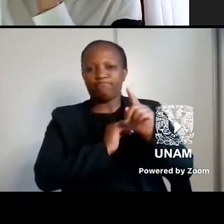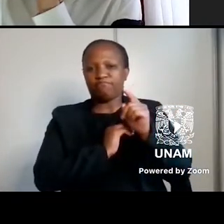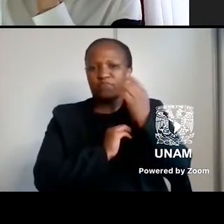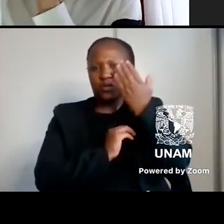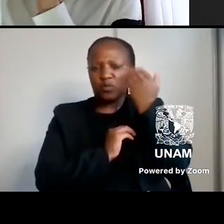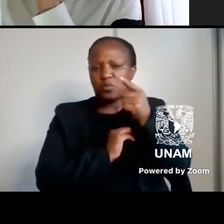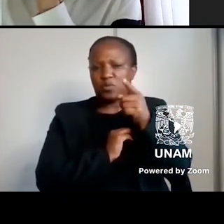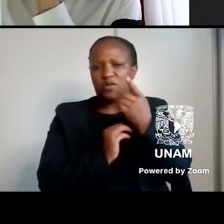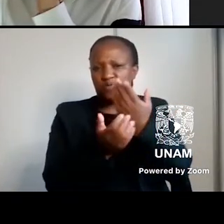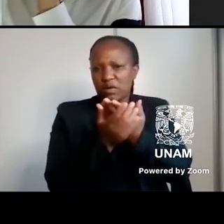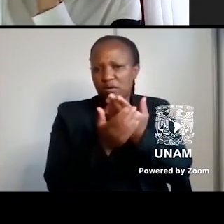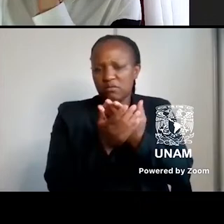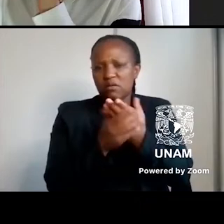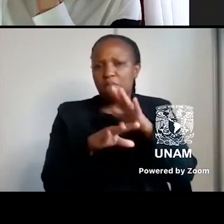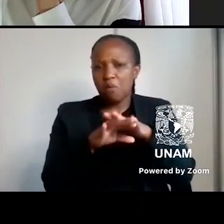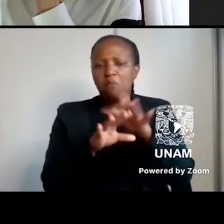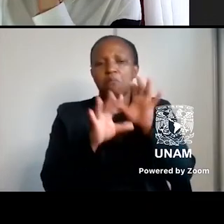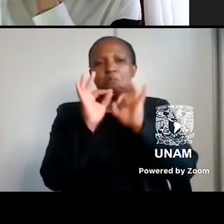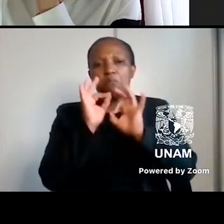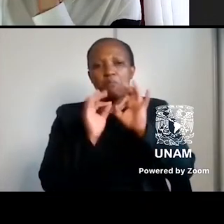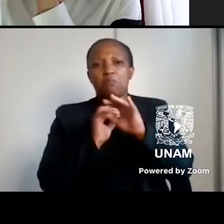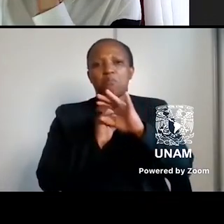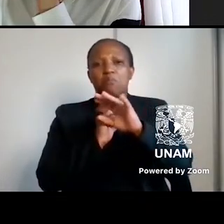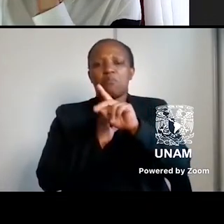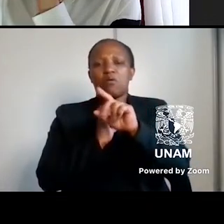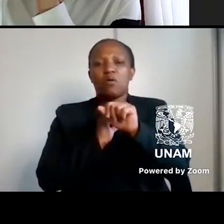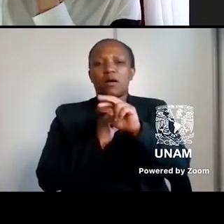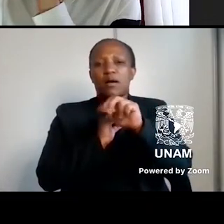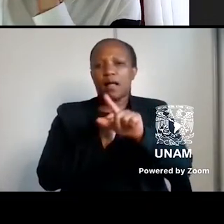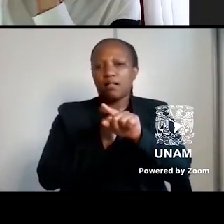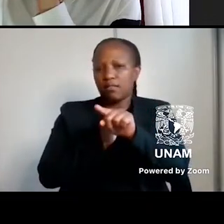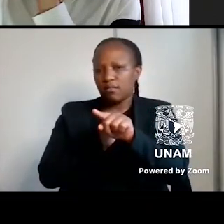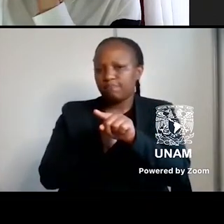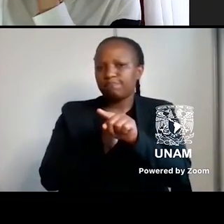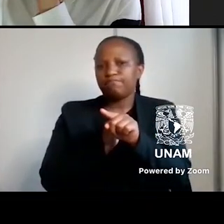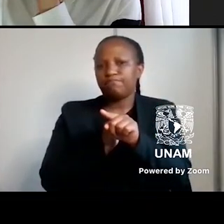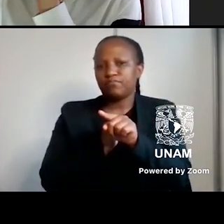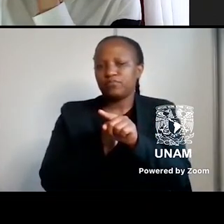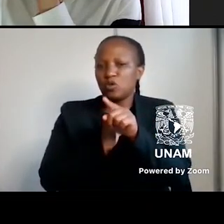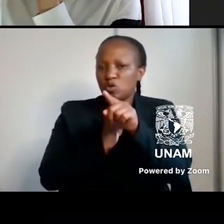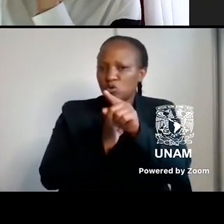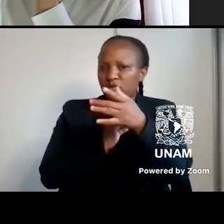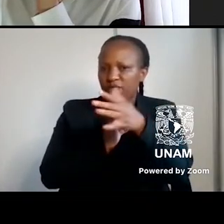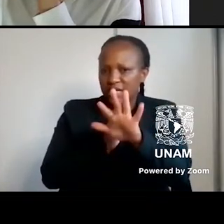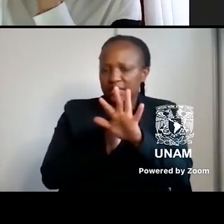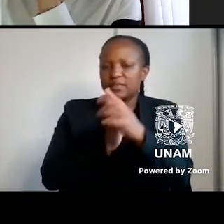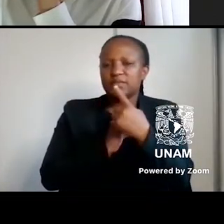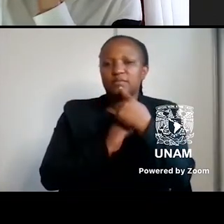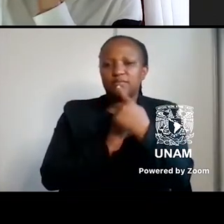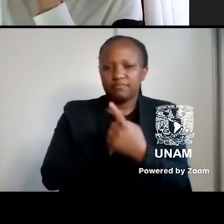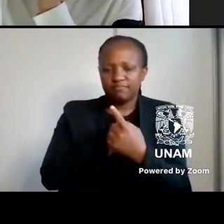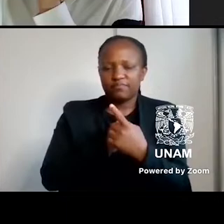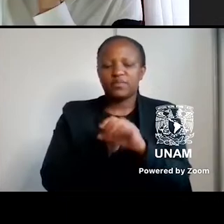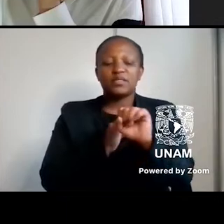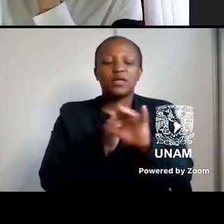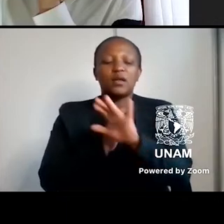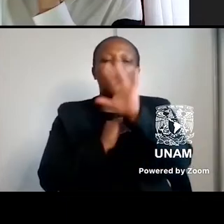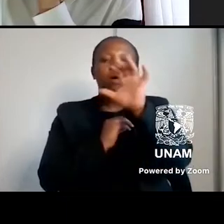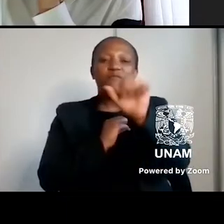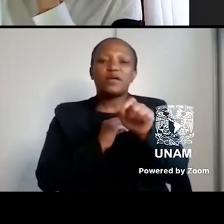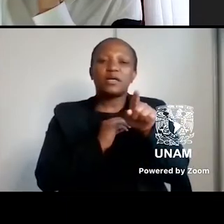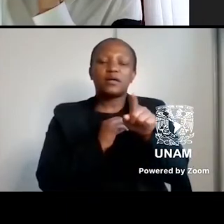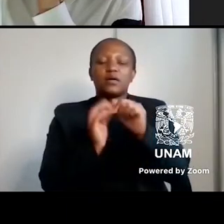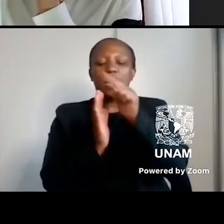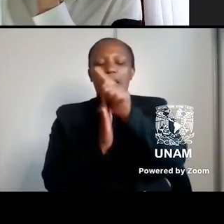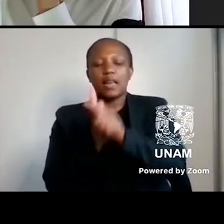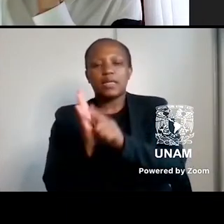little bit about it. Karl, particularly since you go on to go say that South African contemporary literature is